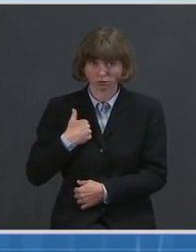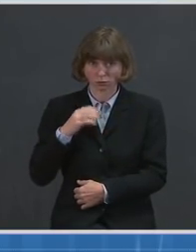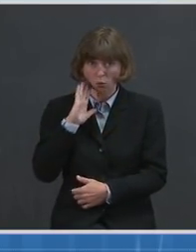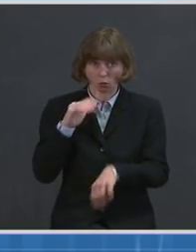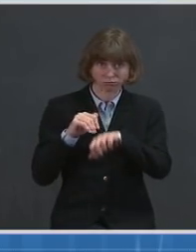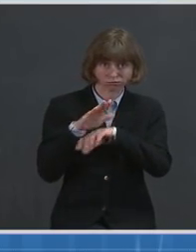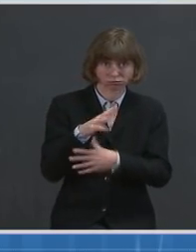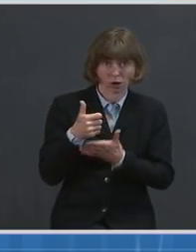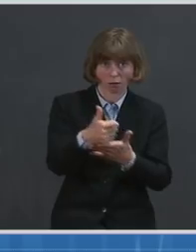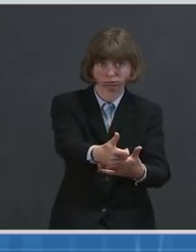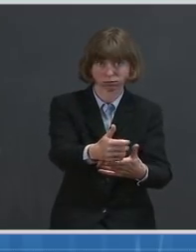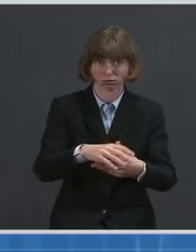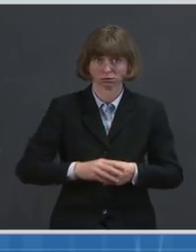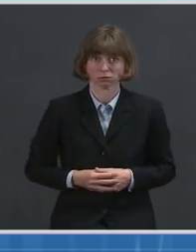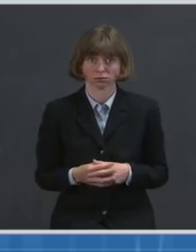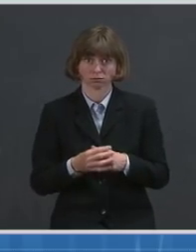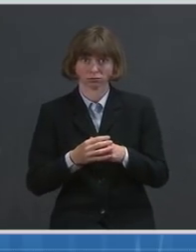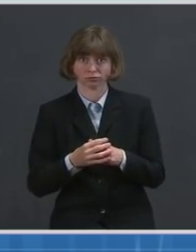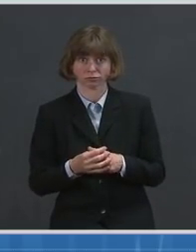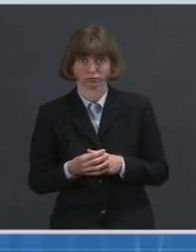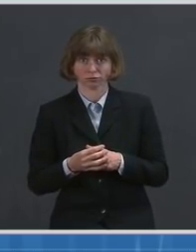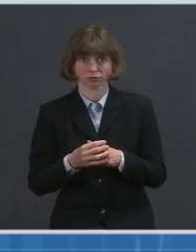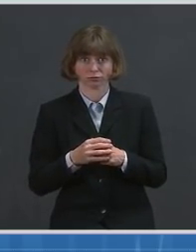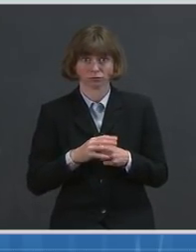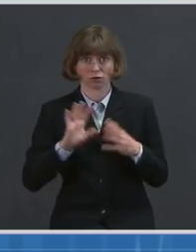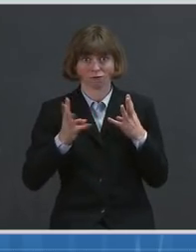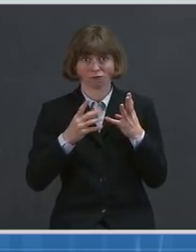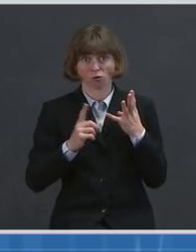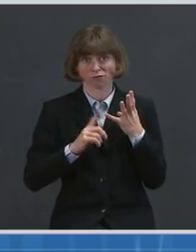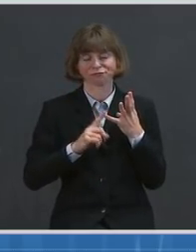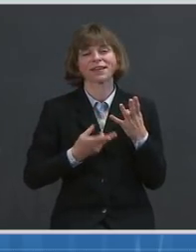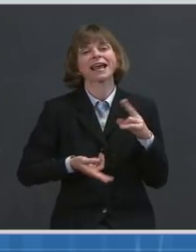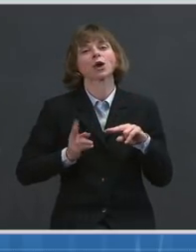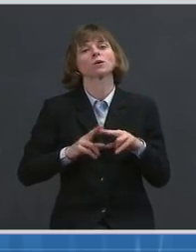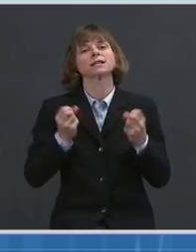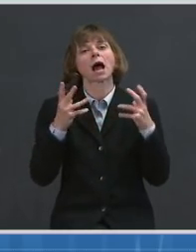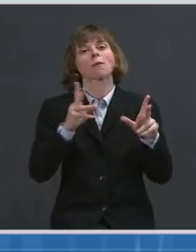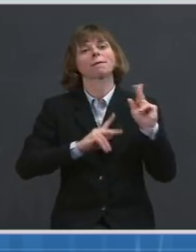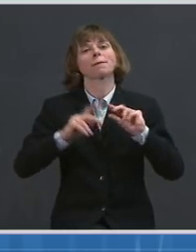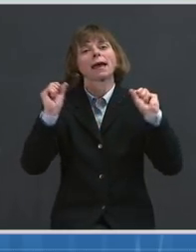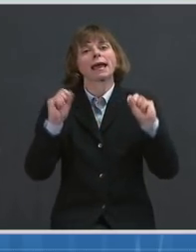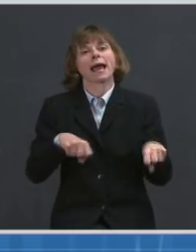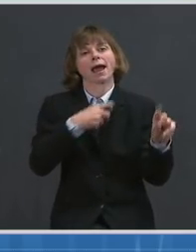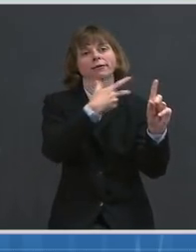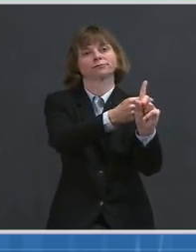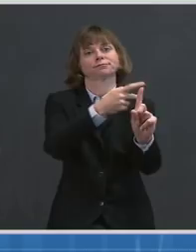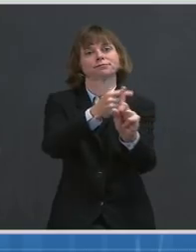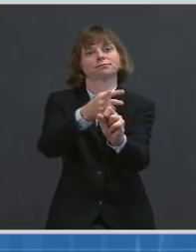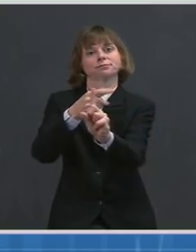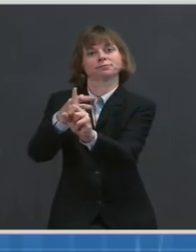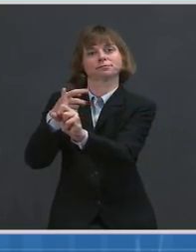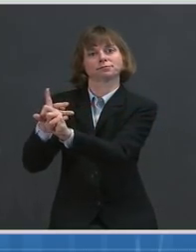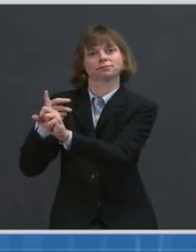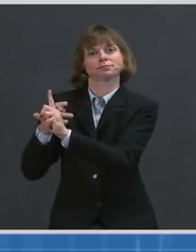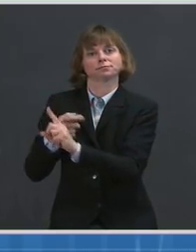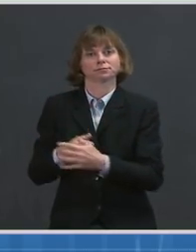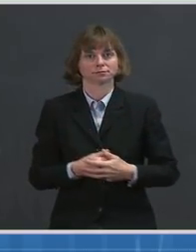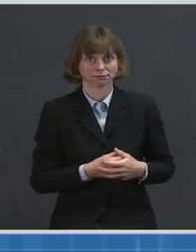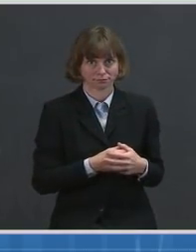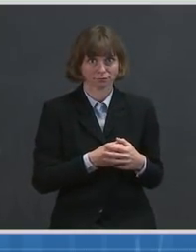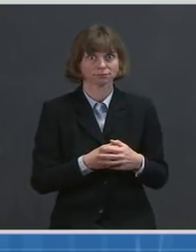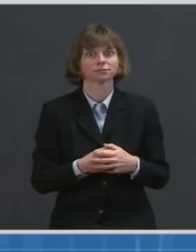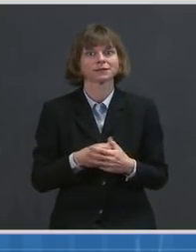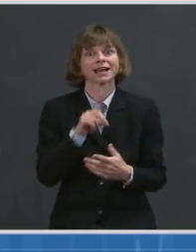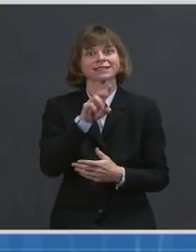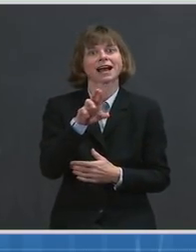Fourth, we will increase the number of vaccinators, people who can administer shots in arms. Dr. Nunez-Smith